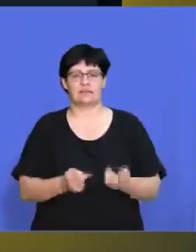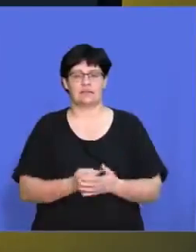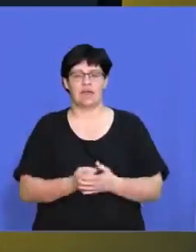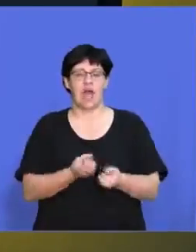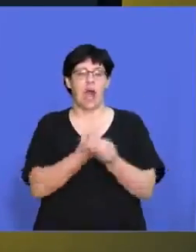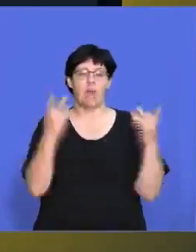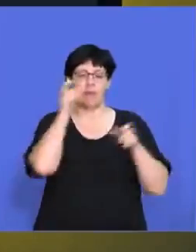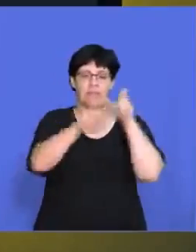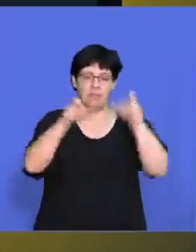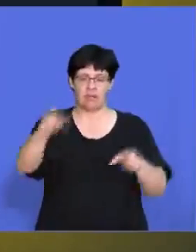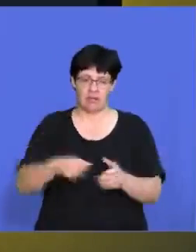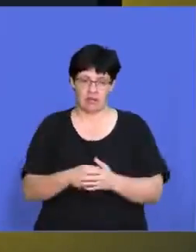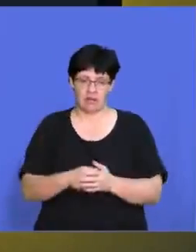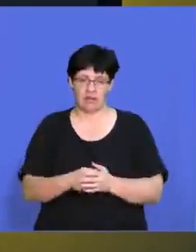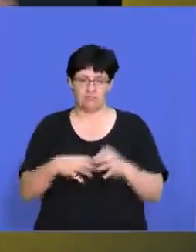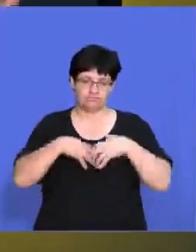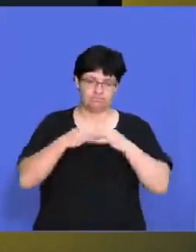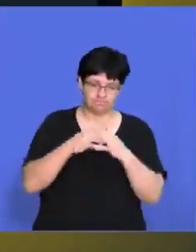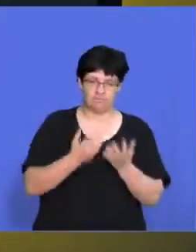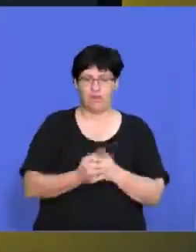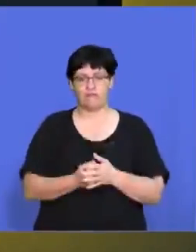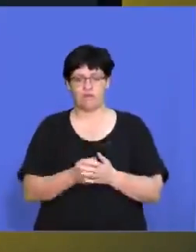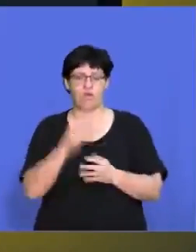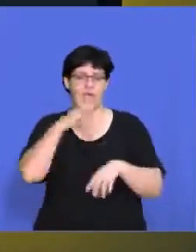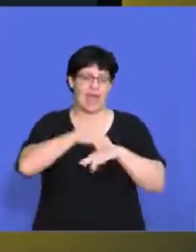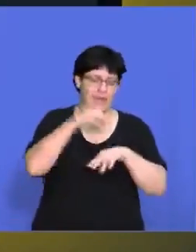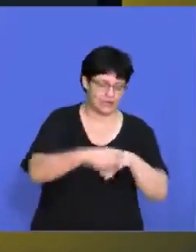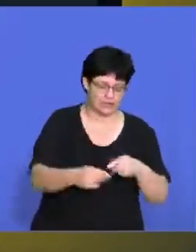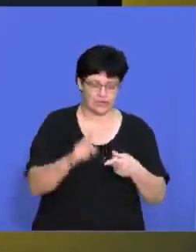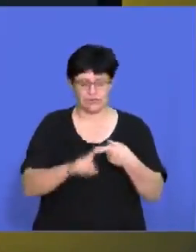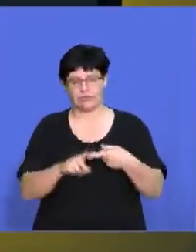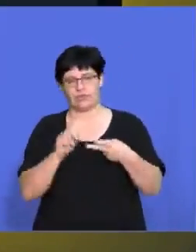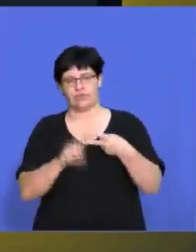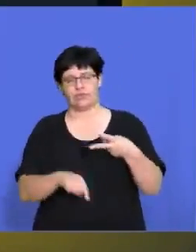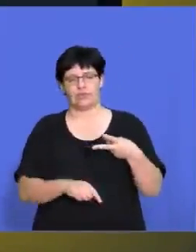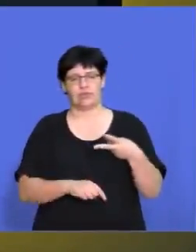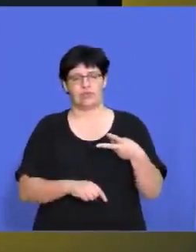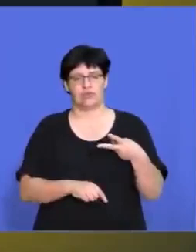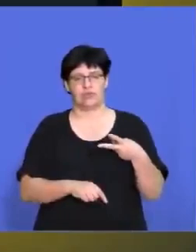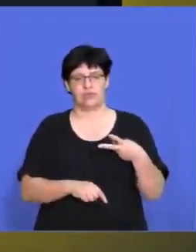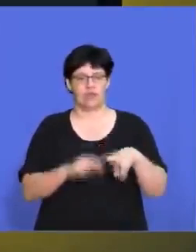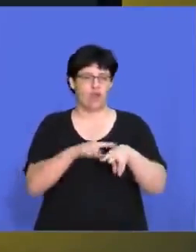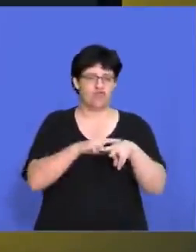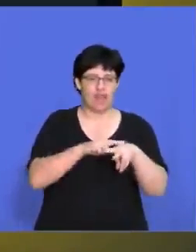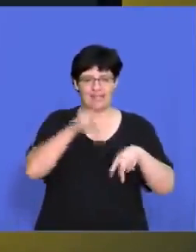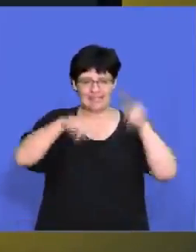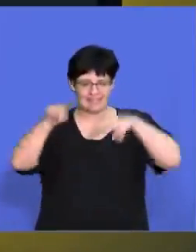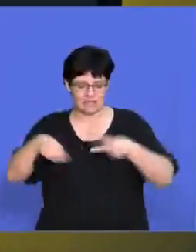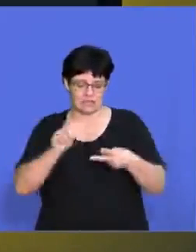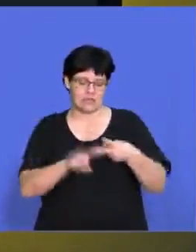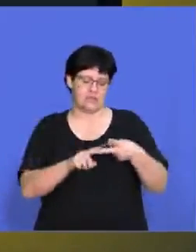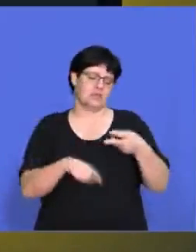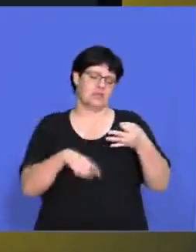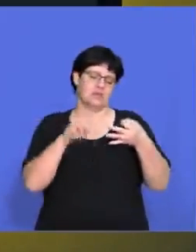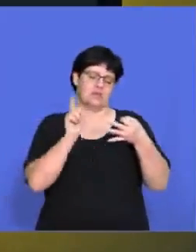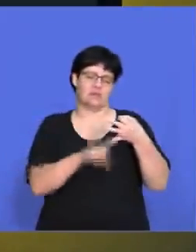demographics is like, um, what is the population, um, made up of in terms of age? Um, what is, uh, the,